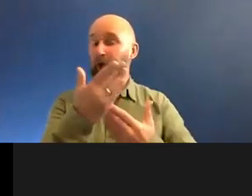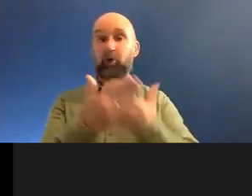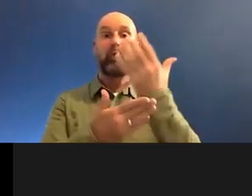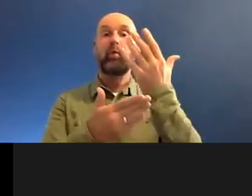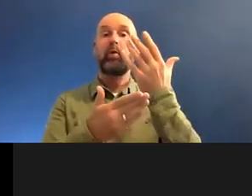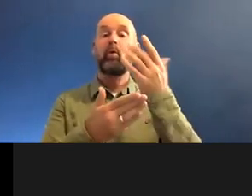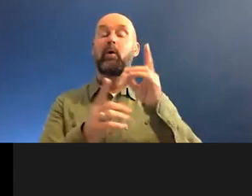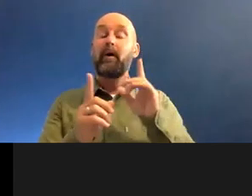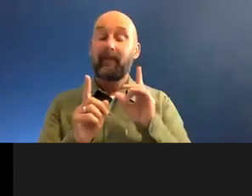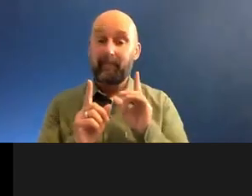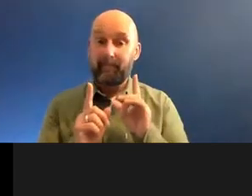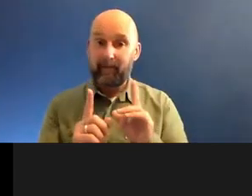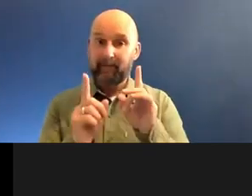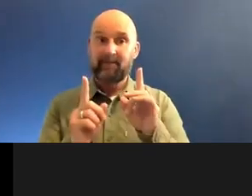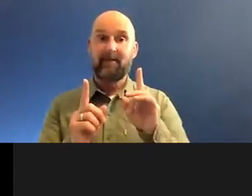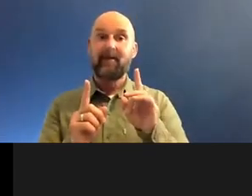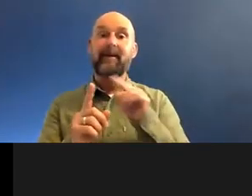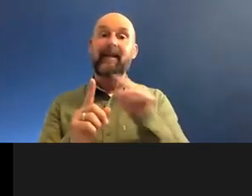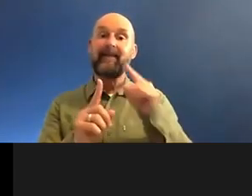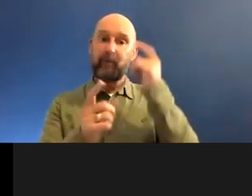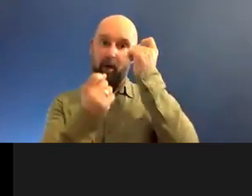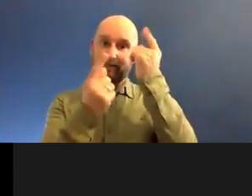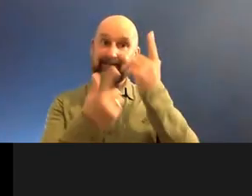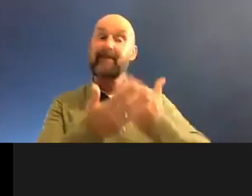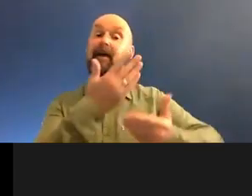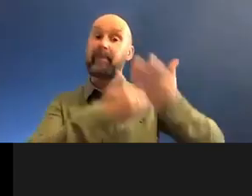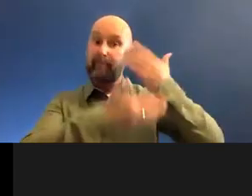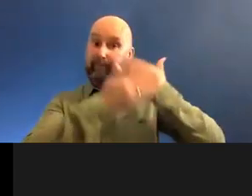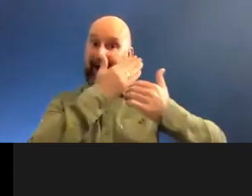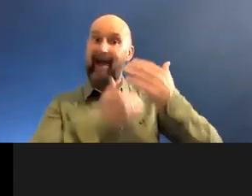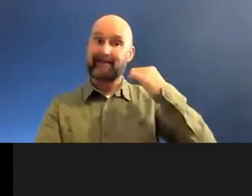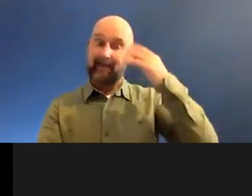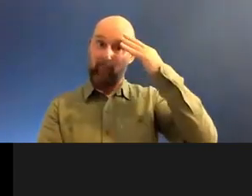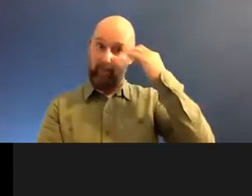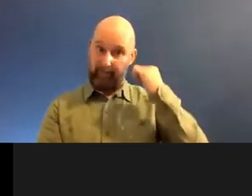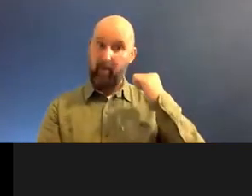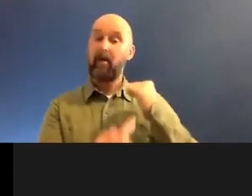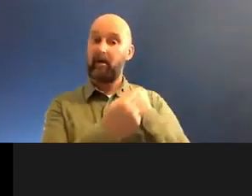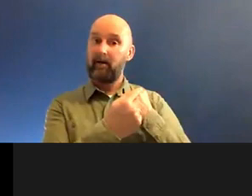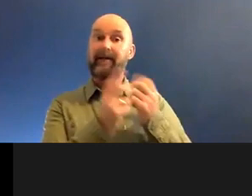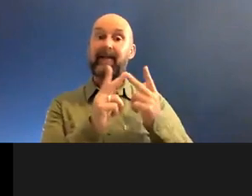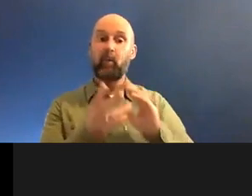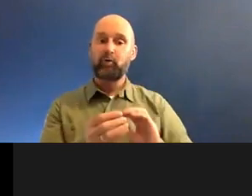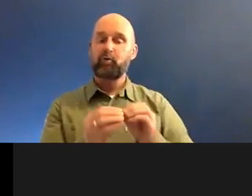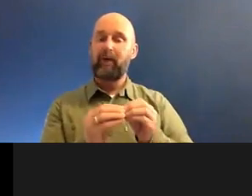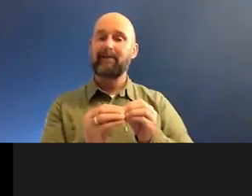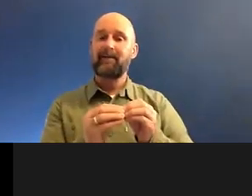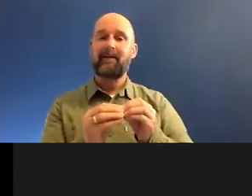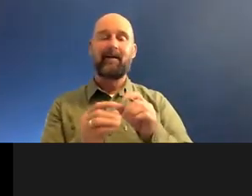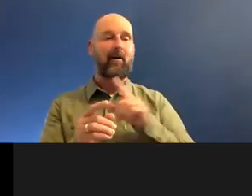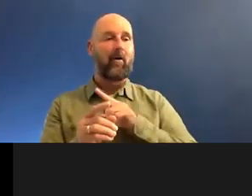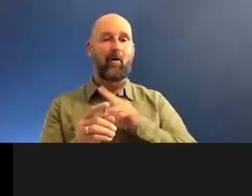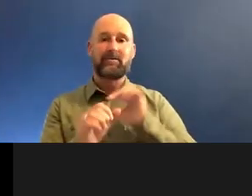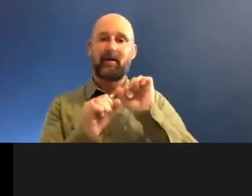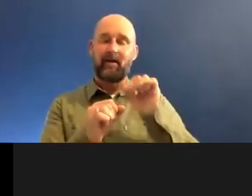people keep up, you know, a firm grasp on the past. Um, but I believe that, you know, if you want to create, especially as a mccarty, it's all